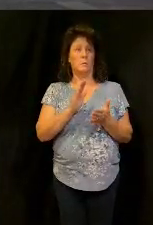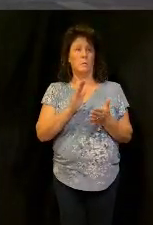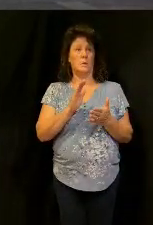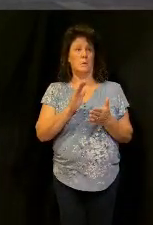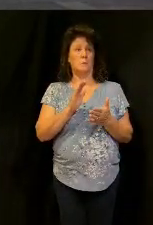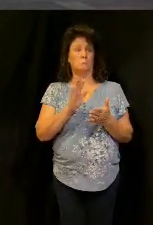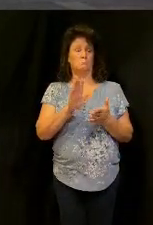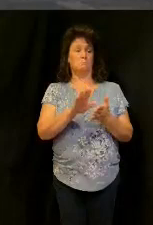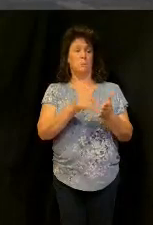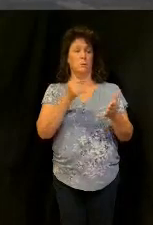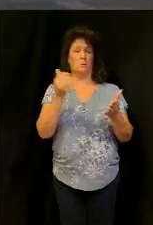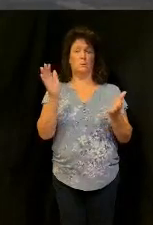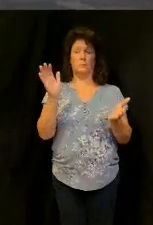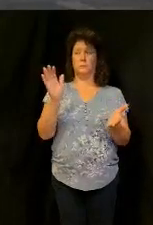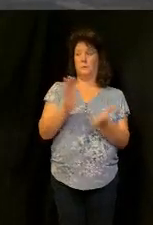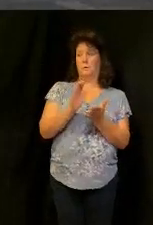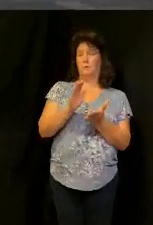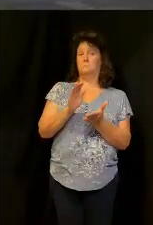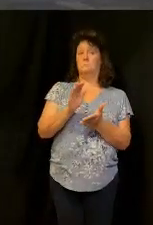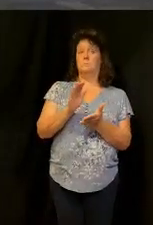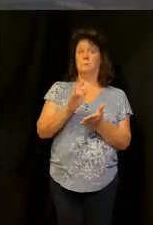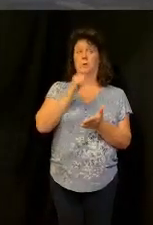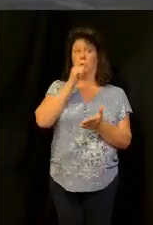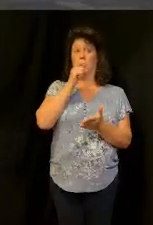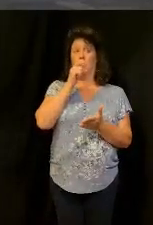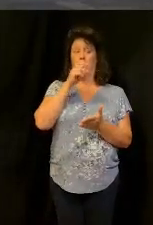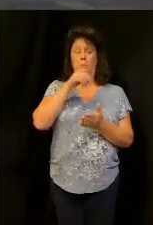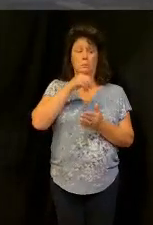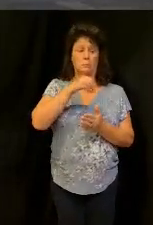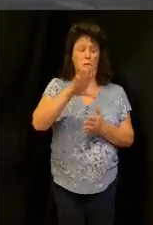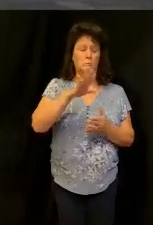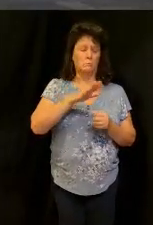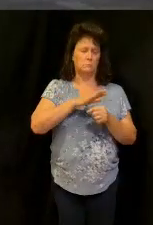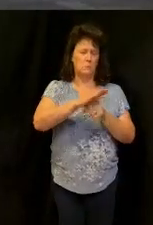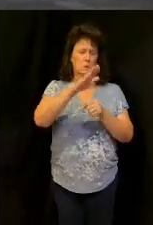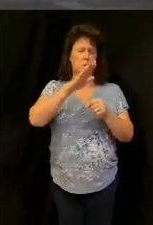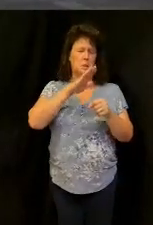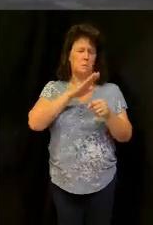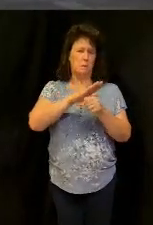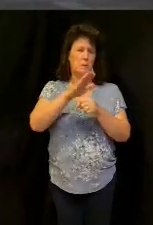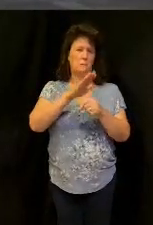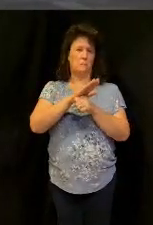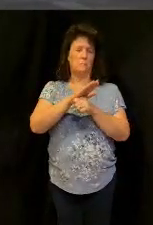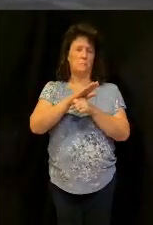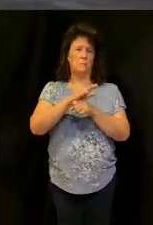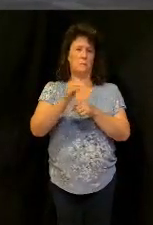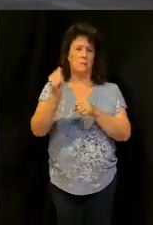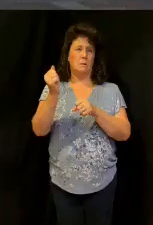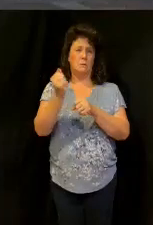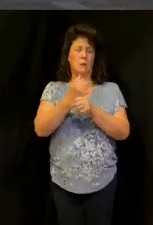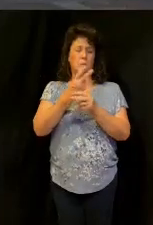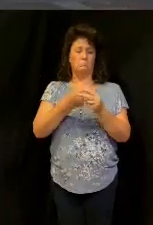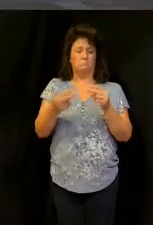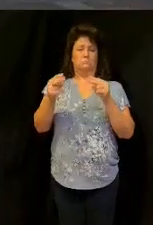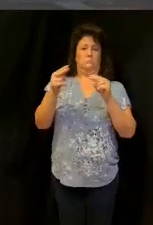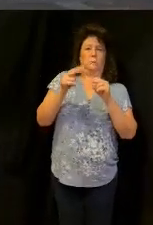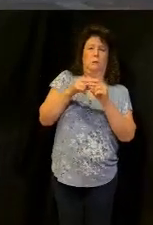will reap also sparingly but he who sows bountifully will also what reap bountifully